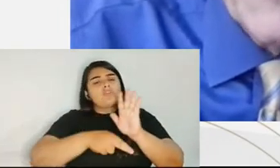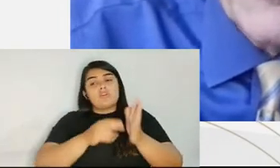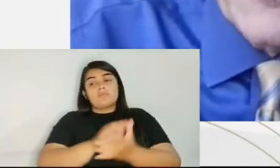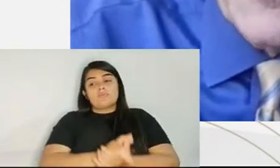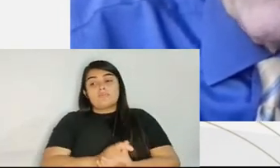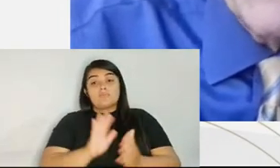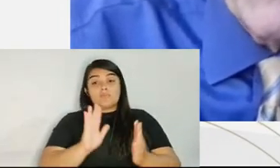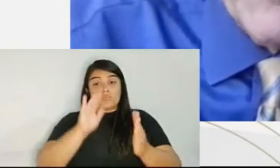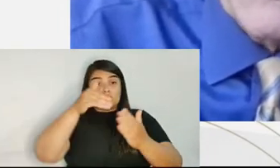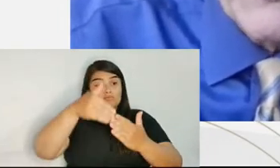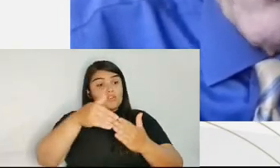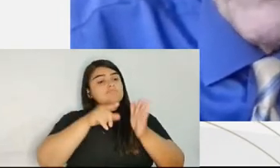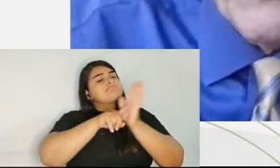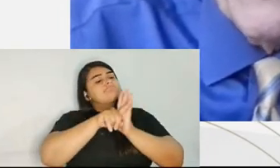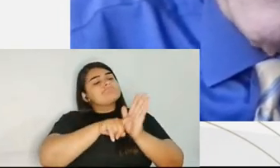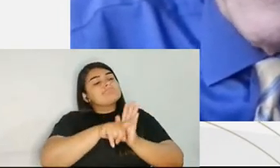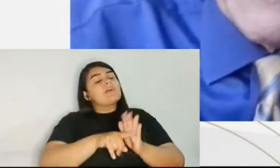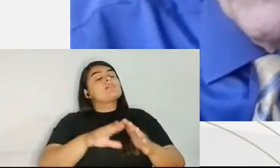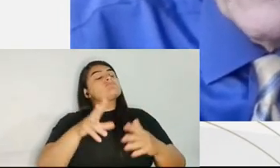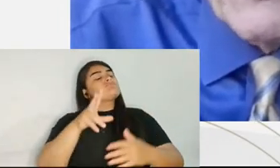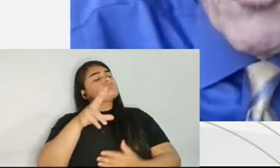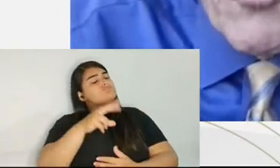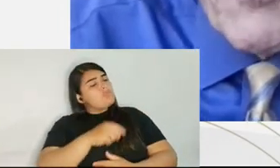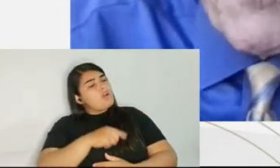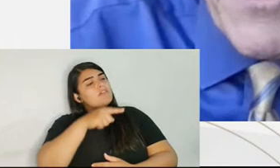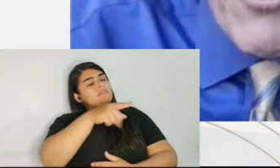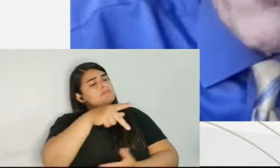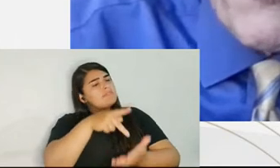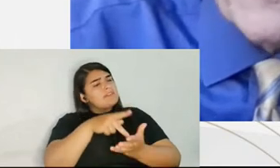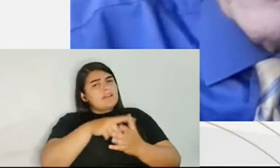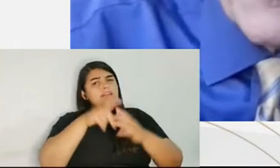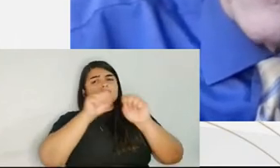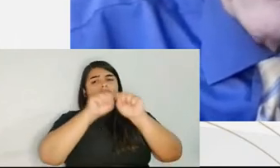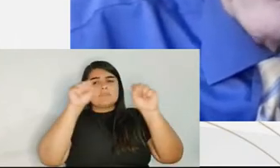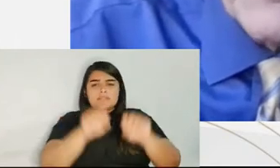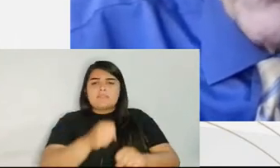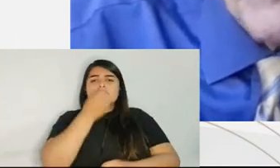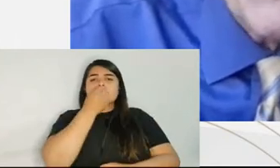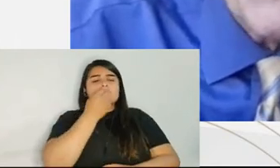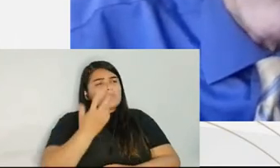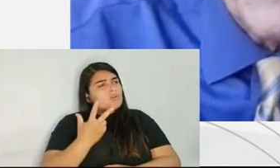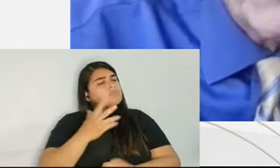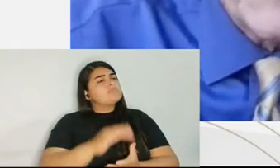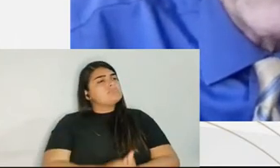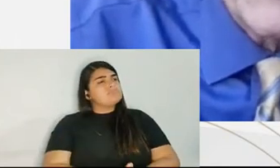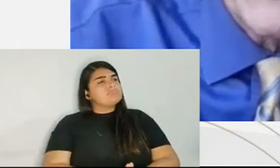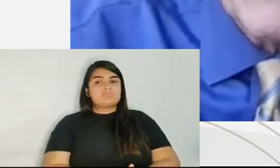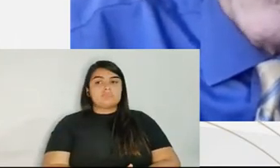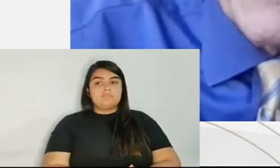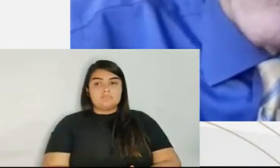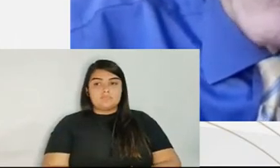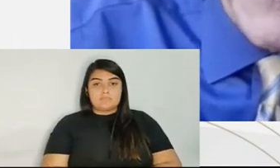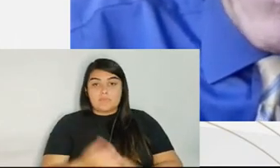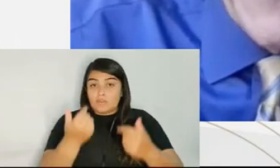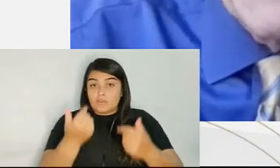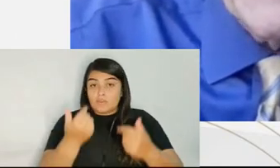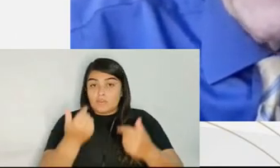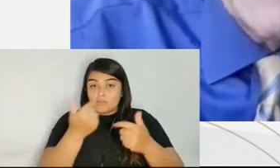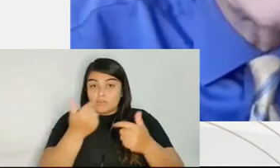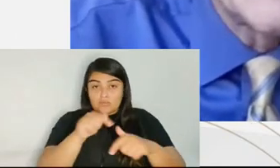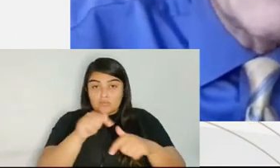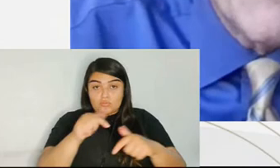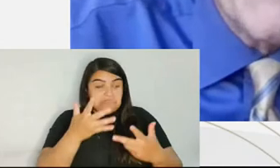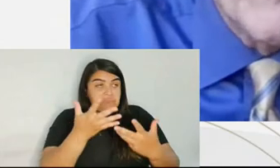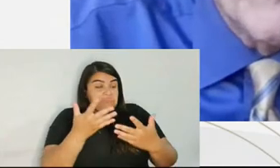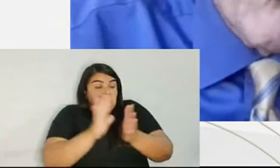to us. It wasn't secret. It wasn't covert. It was known by all the persons coming into the court that this was the system, and